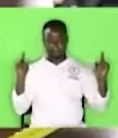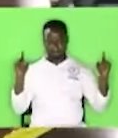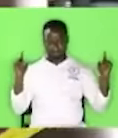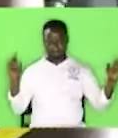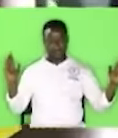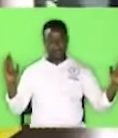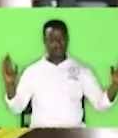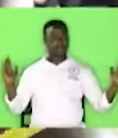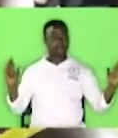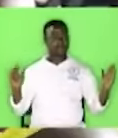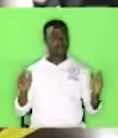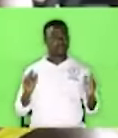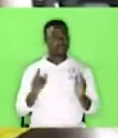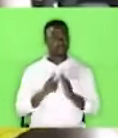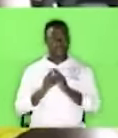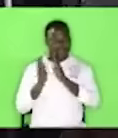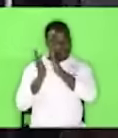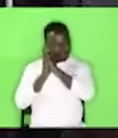King size bed.